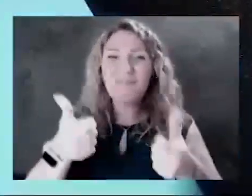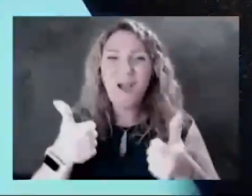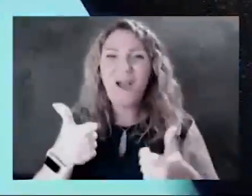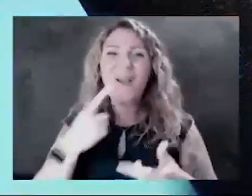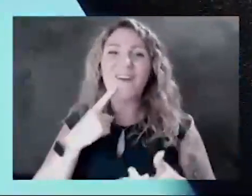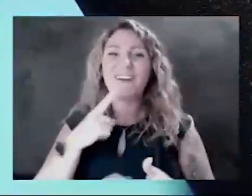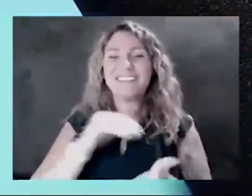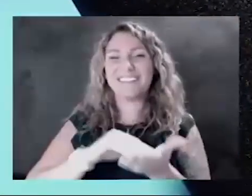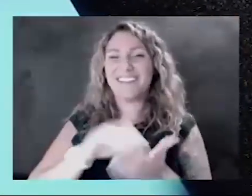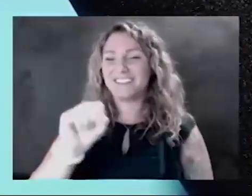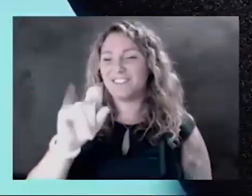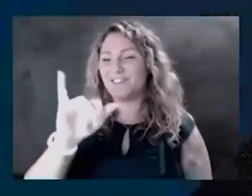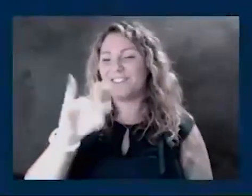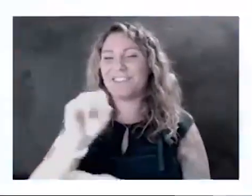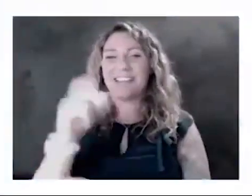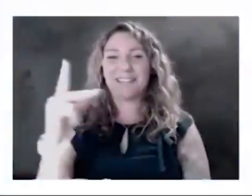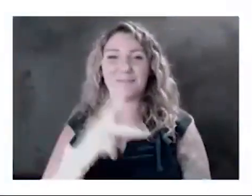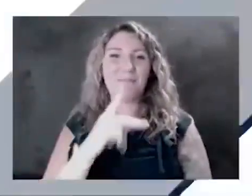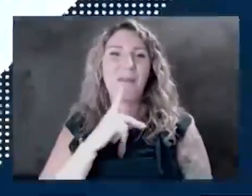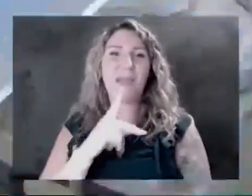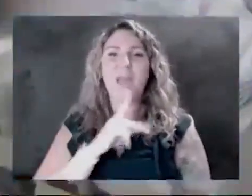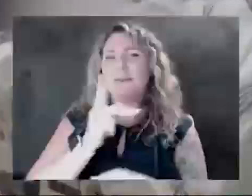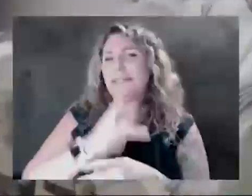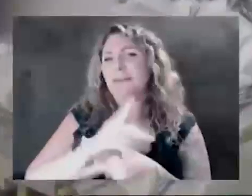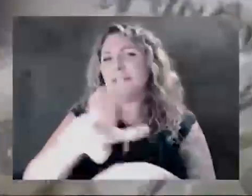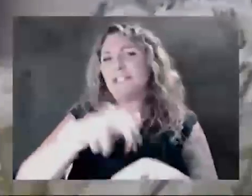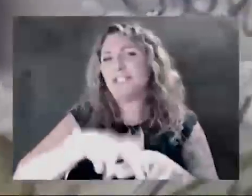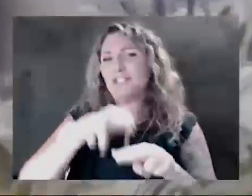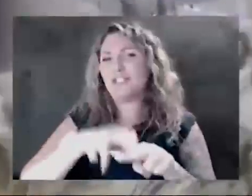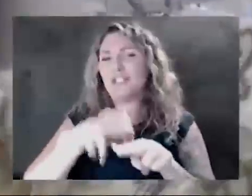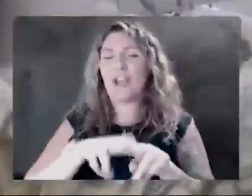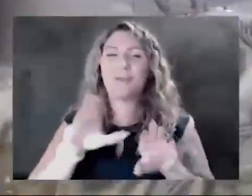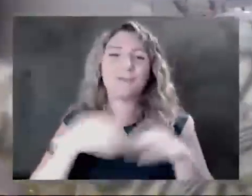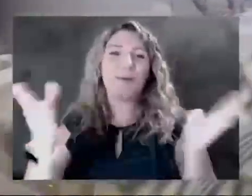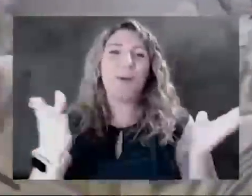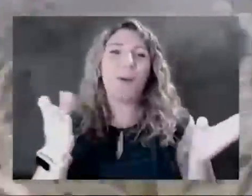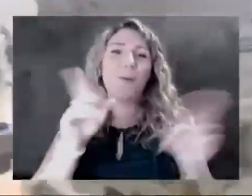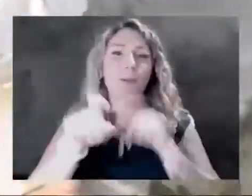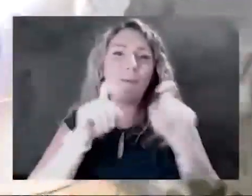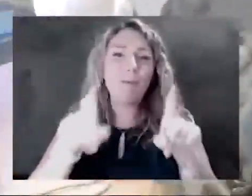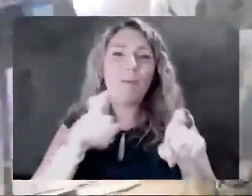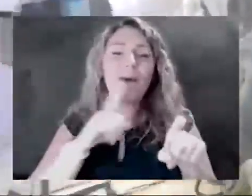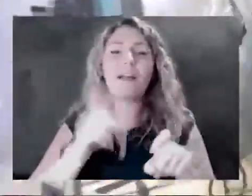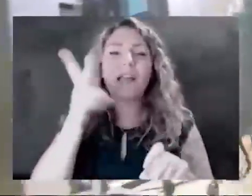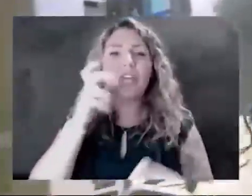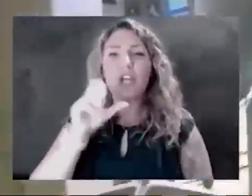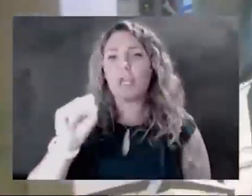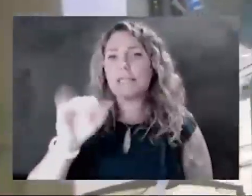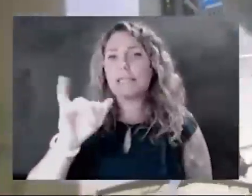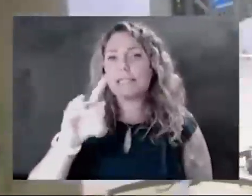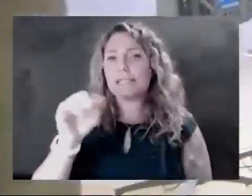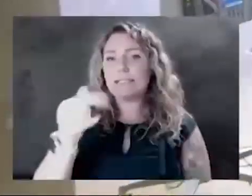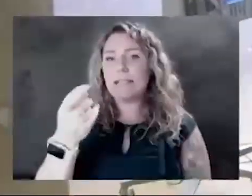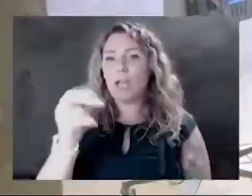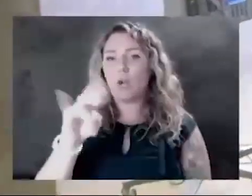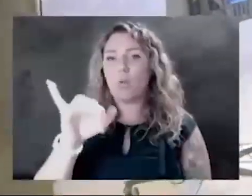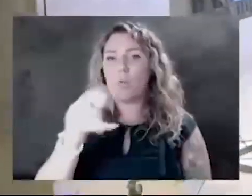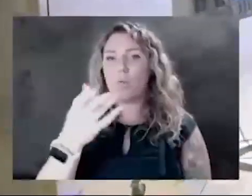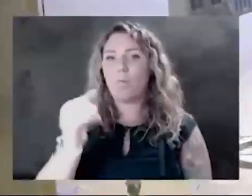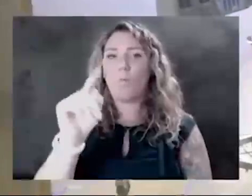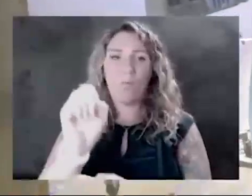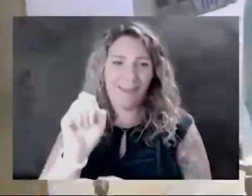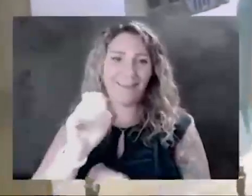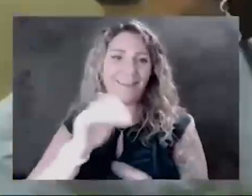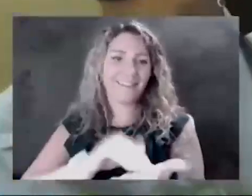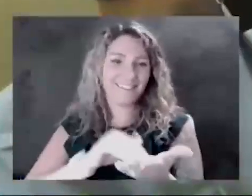back. I'm just keeping his chair warm. It's open mics with Dr. Stites. We're going to hear from the Satterwites. Dr. Katherine Satterwite, Regional Health Administrator for the U.S.